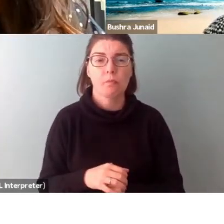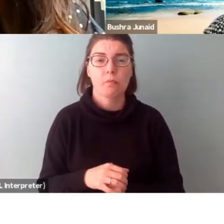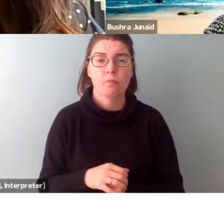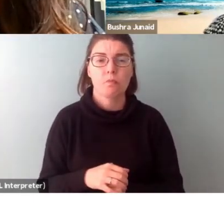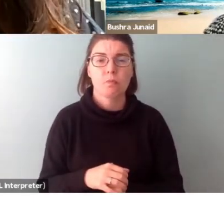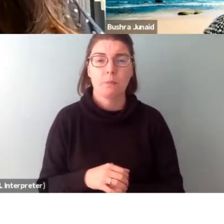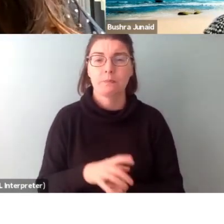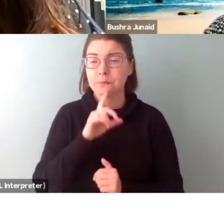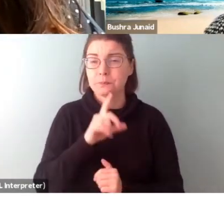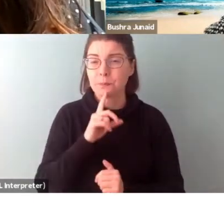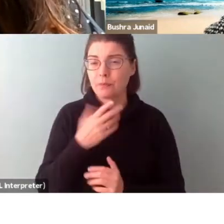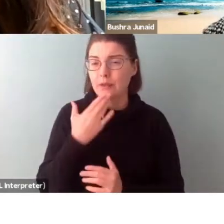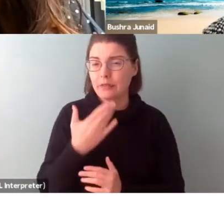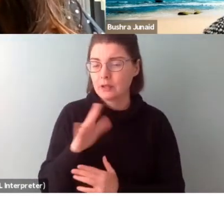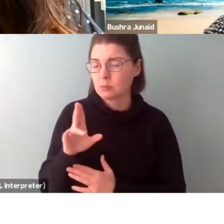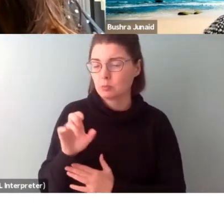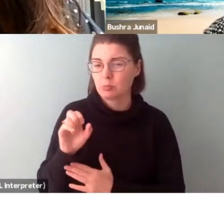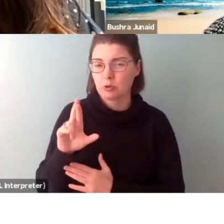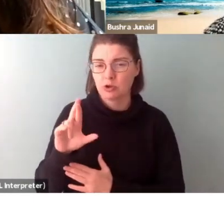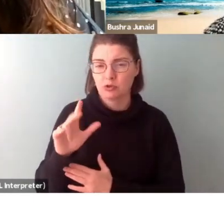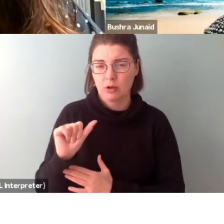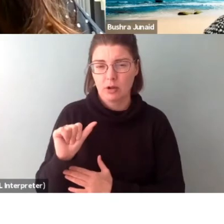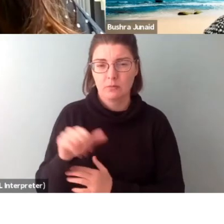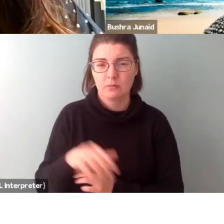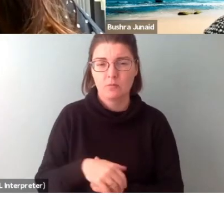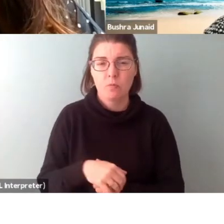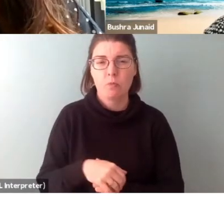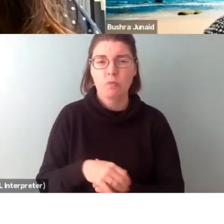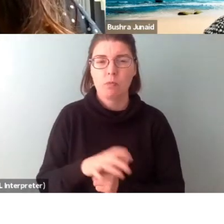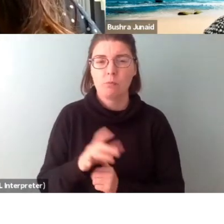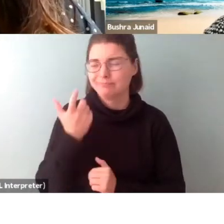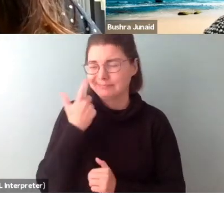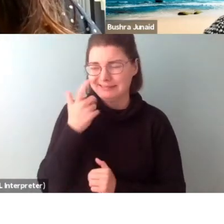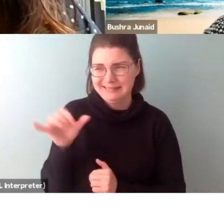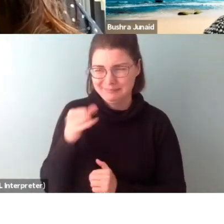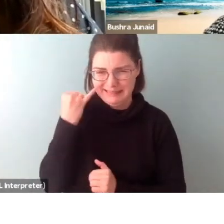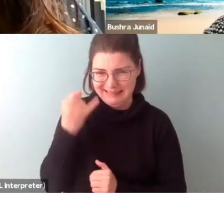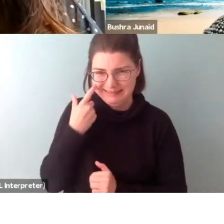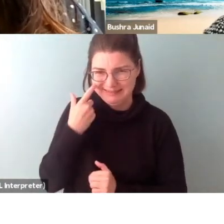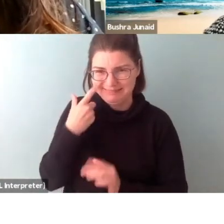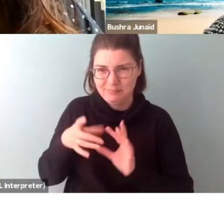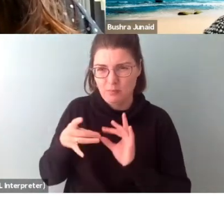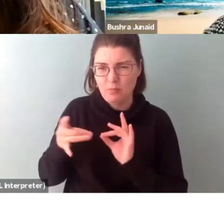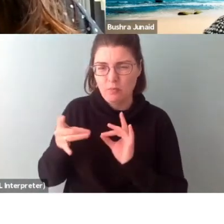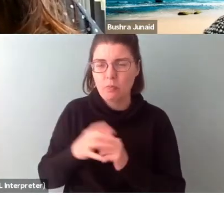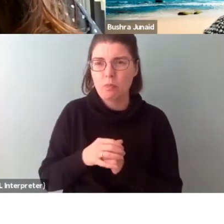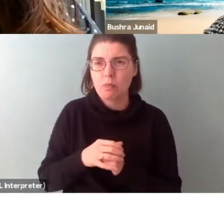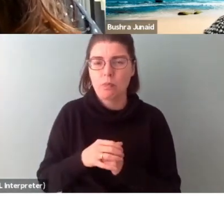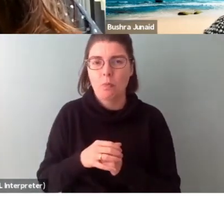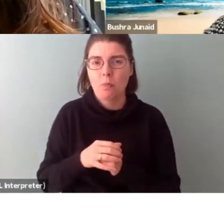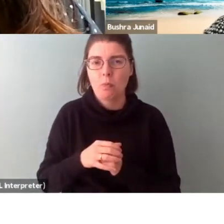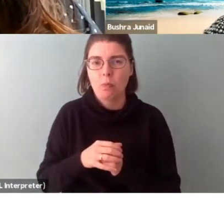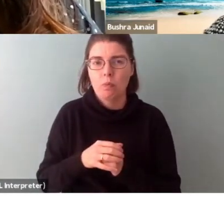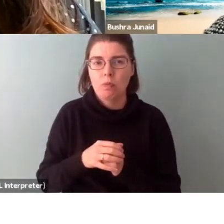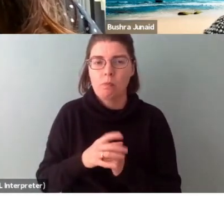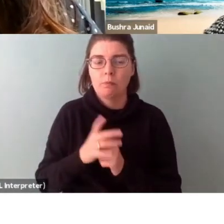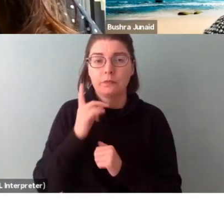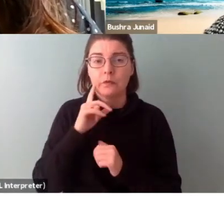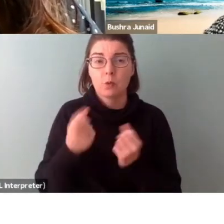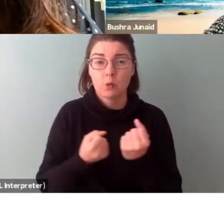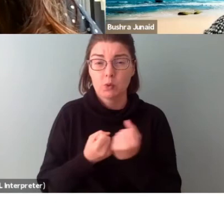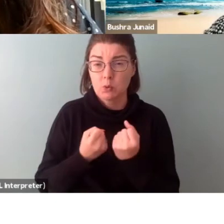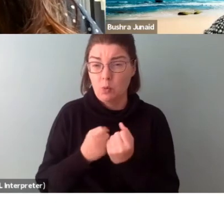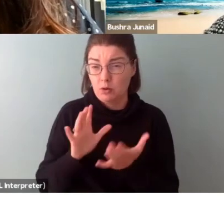Sure. Thanks, Boshra. So similar to what Boshra mentioned, in terms of support documentation